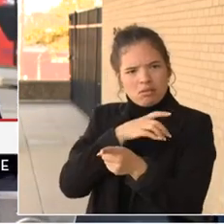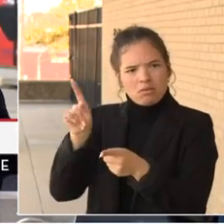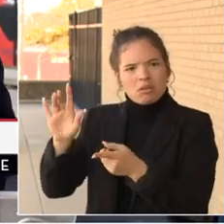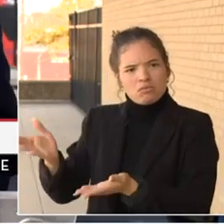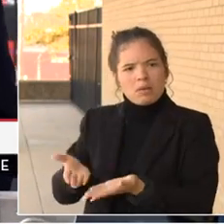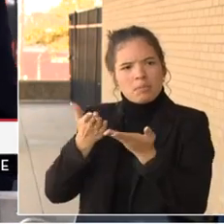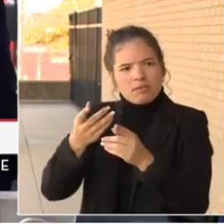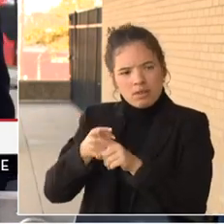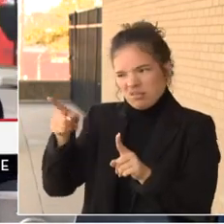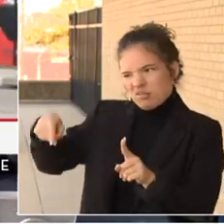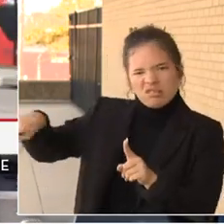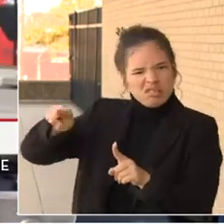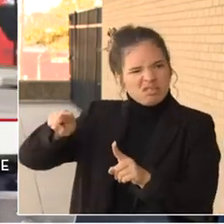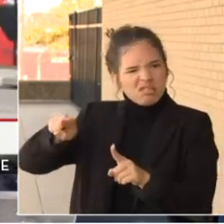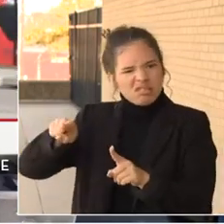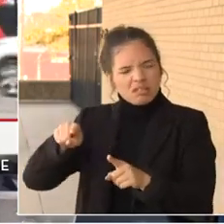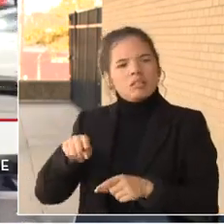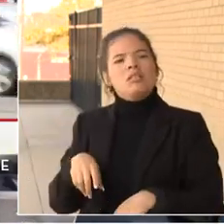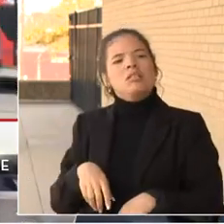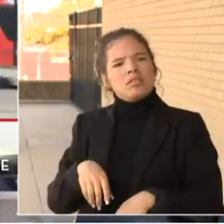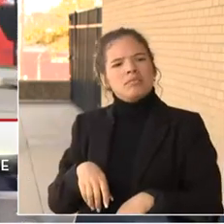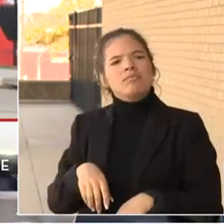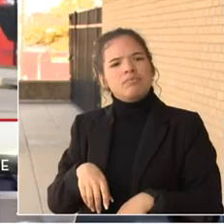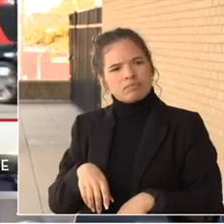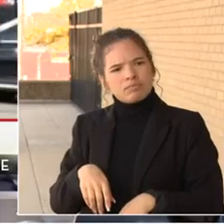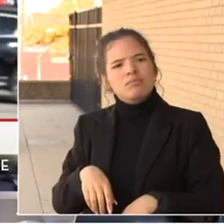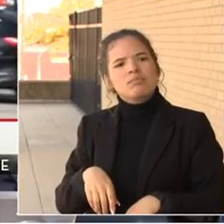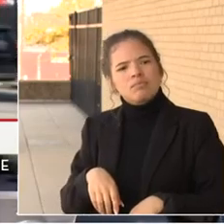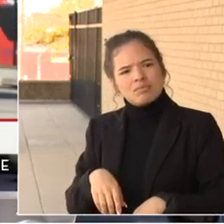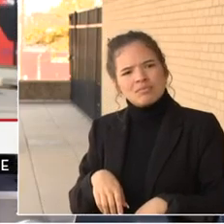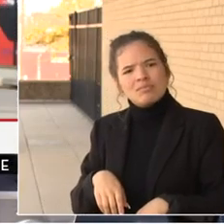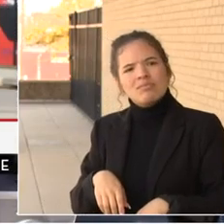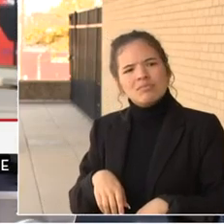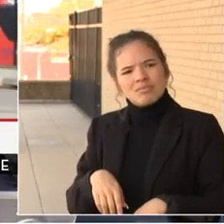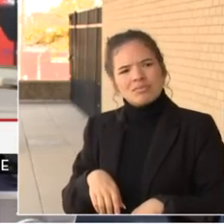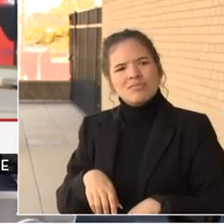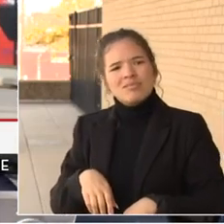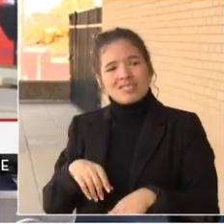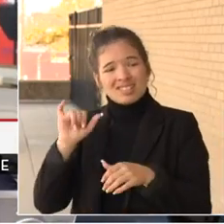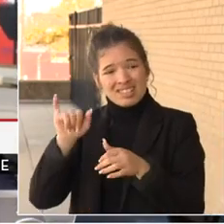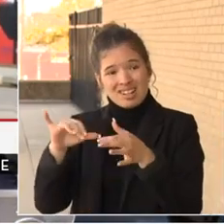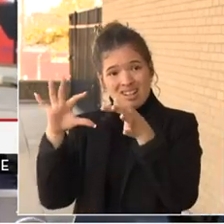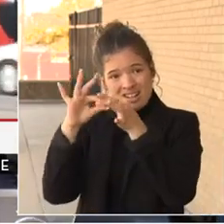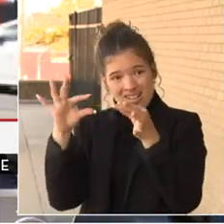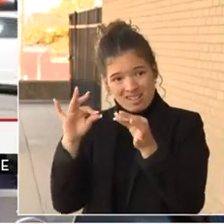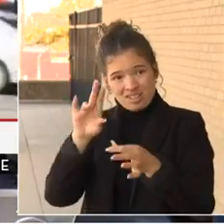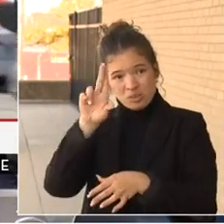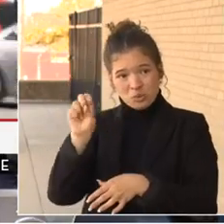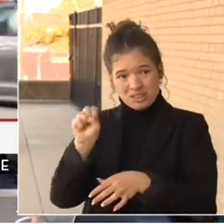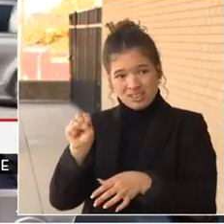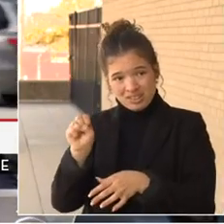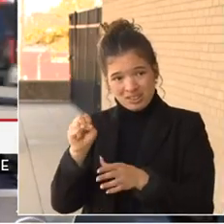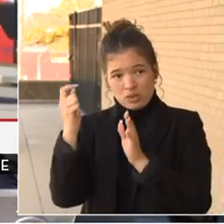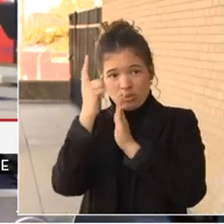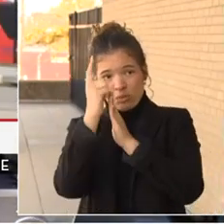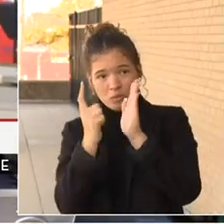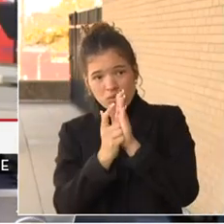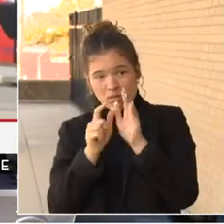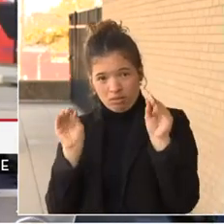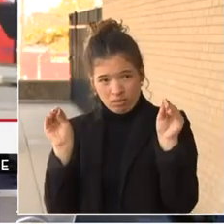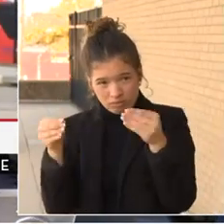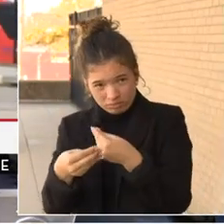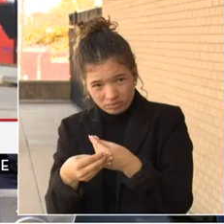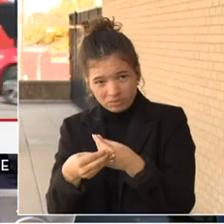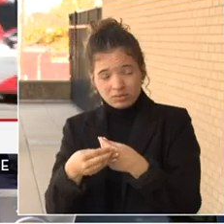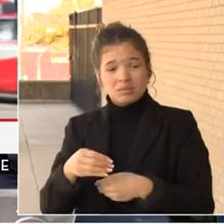commission and the course of the comments by the United States Attorney's Office, the Metropolitan Police Department, the mayor, the executive,